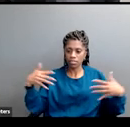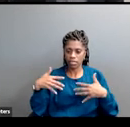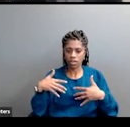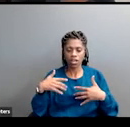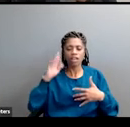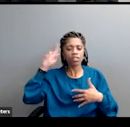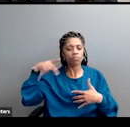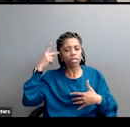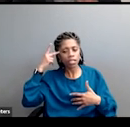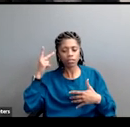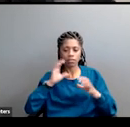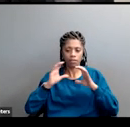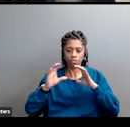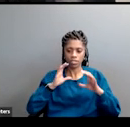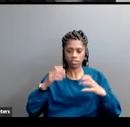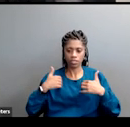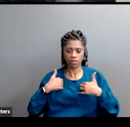And now look at the results.